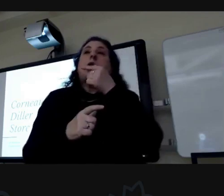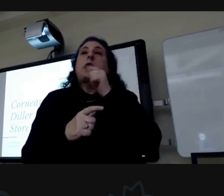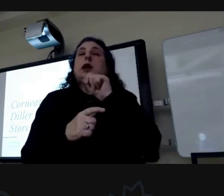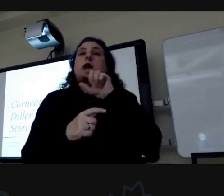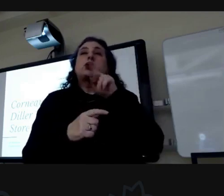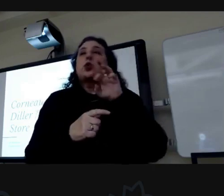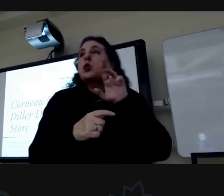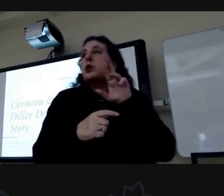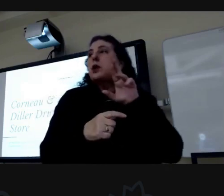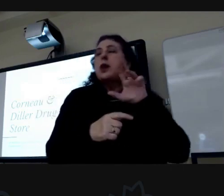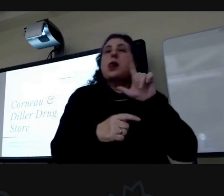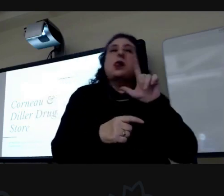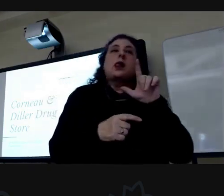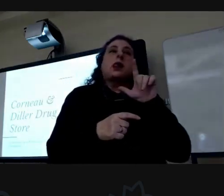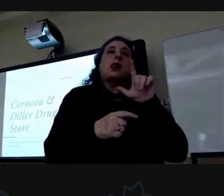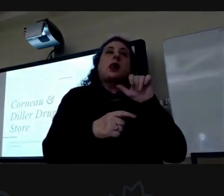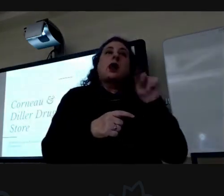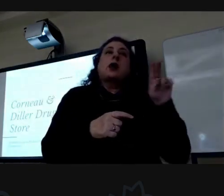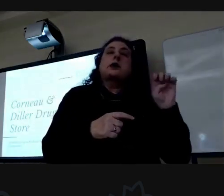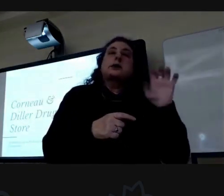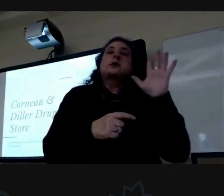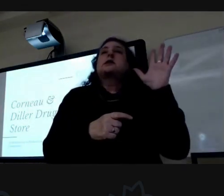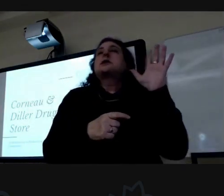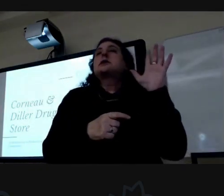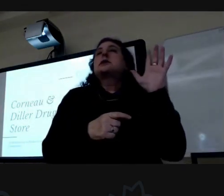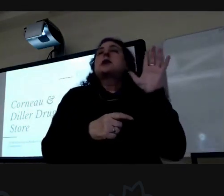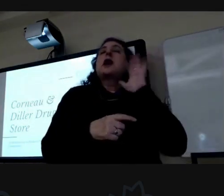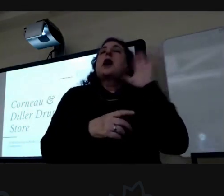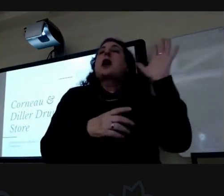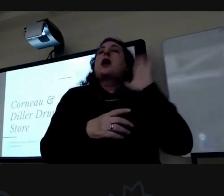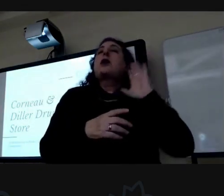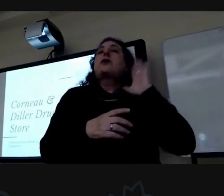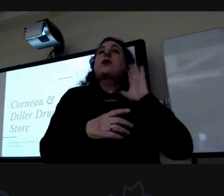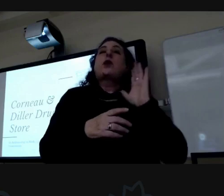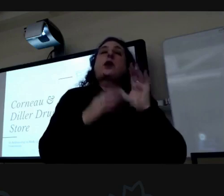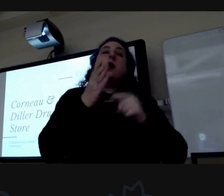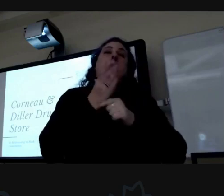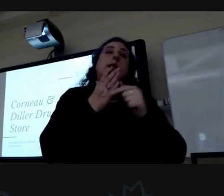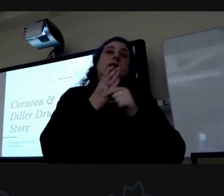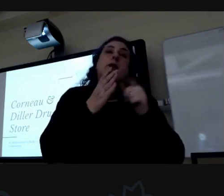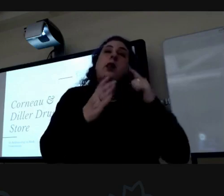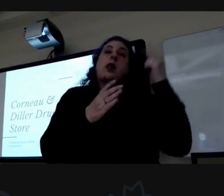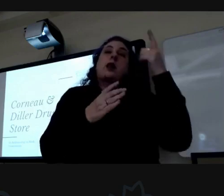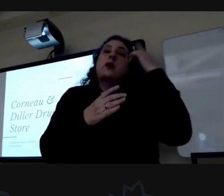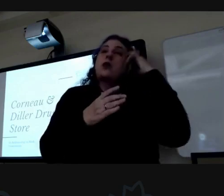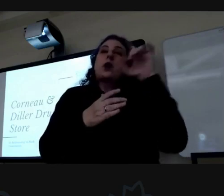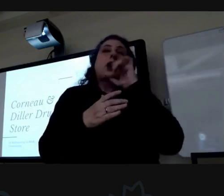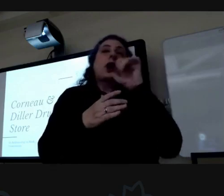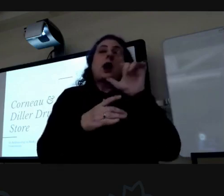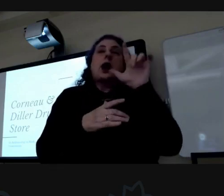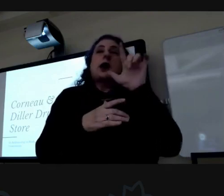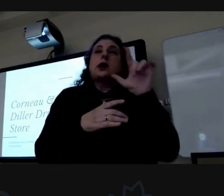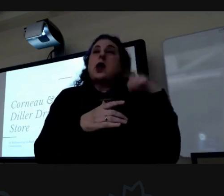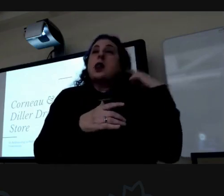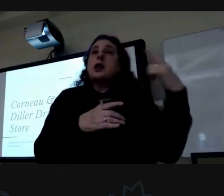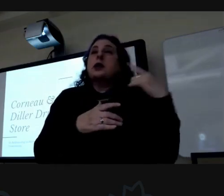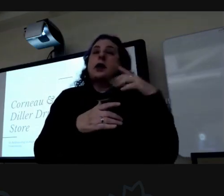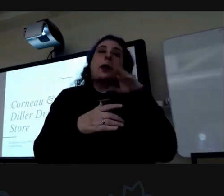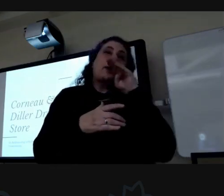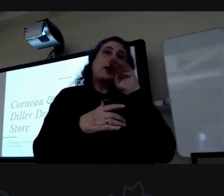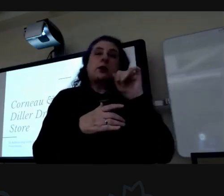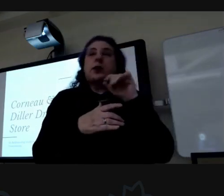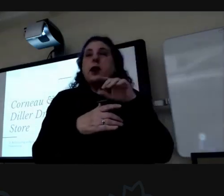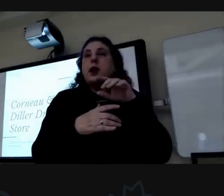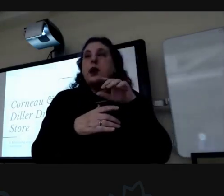lynn author of historian and former manuscripts librarian for the non-lincoln manuscripts at the abraham